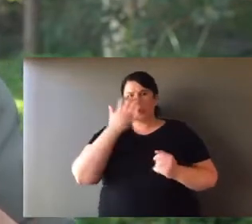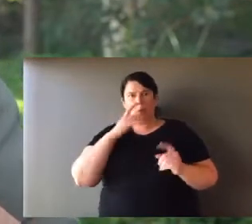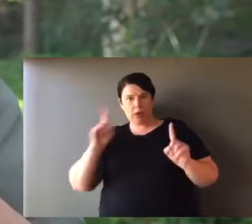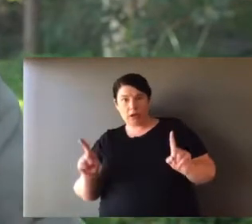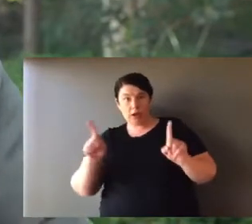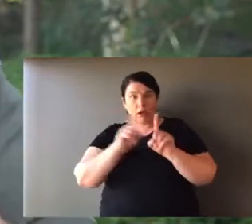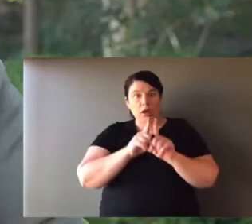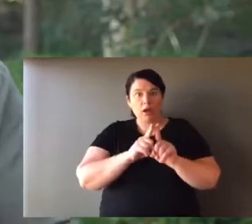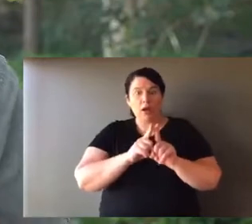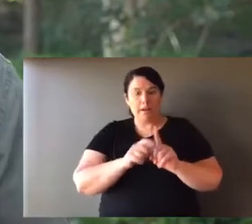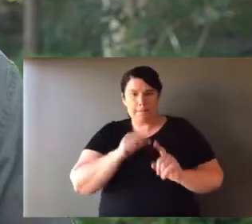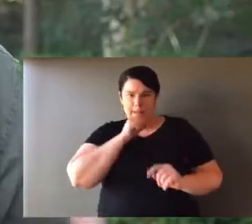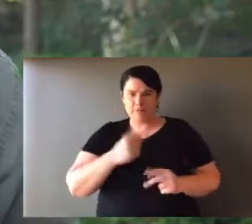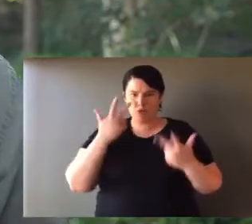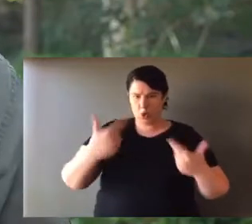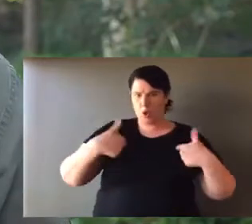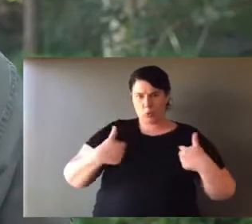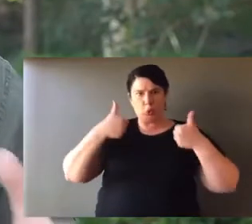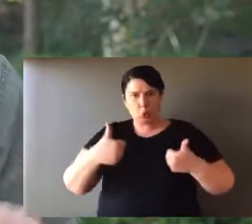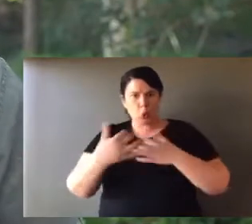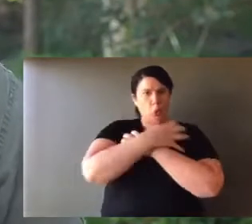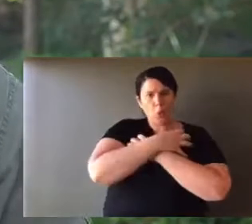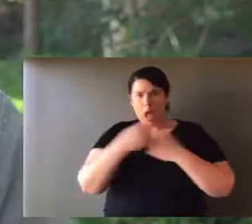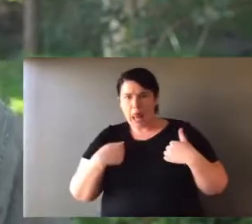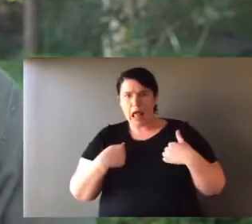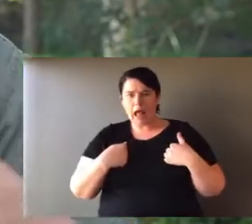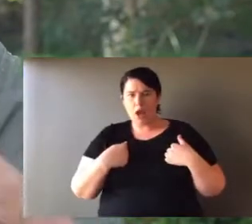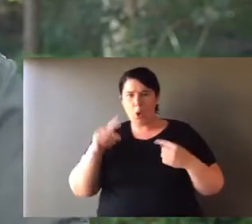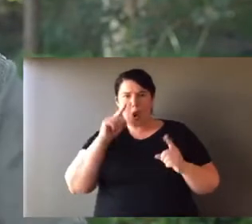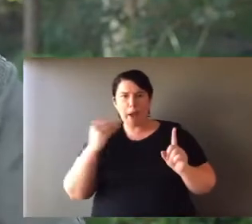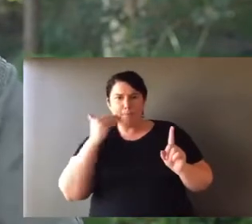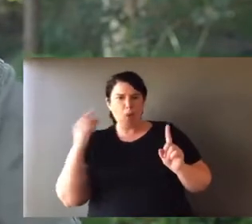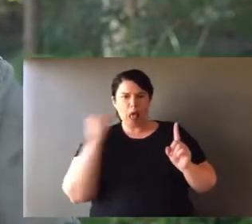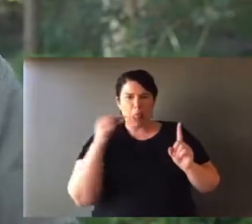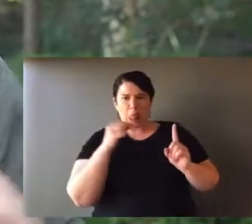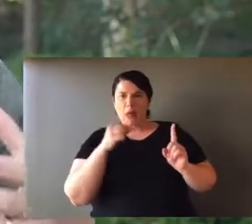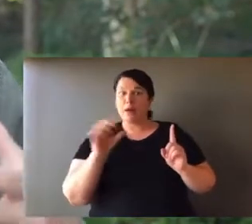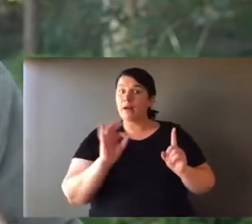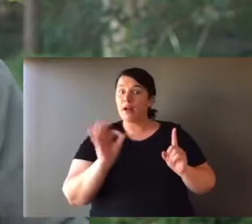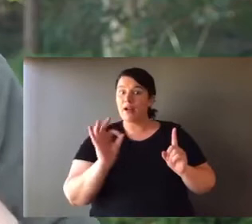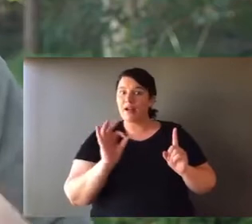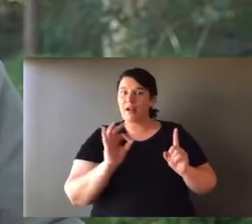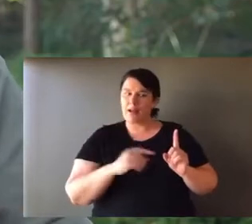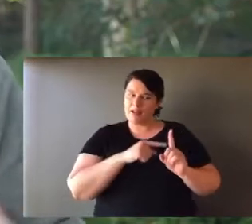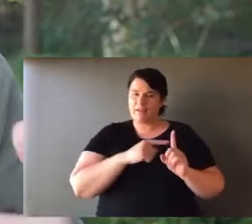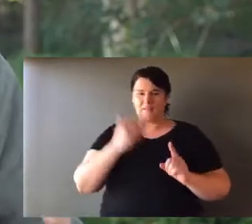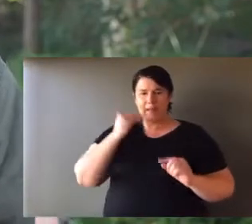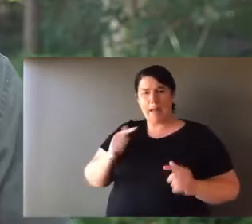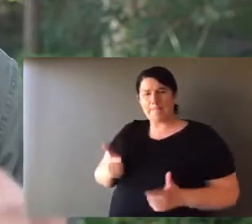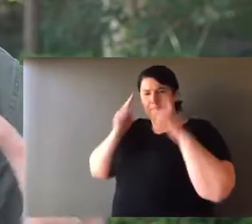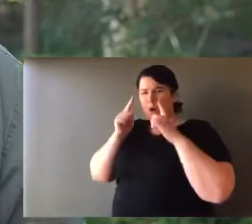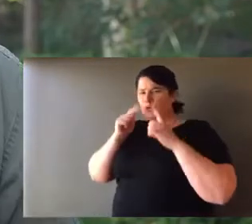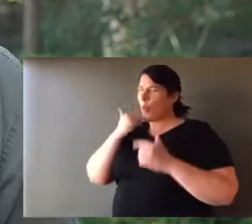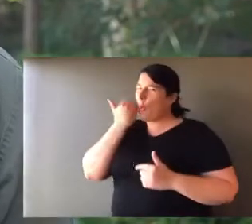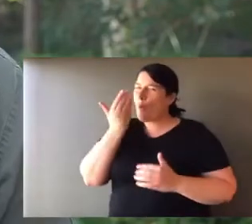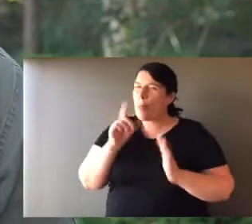Now when they mate, it's very aggressive. So a male, again, has to prove himself. Now it can look like a male is bullying a female,